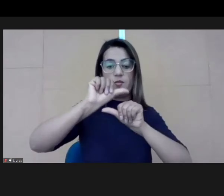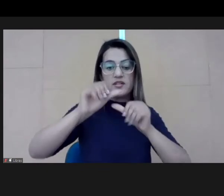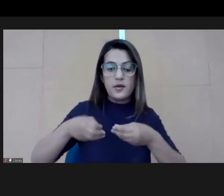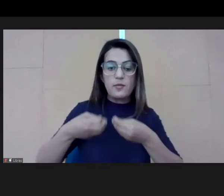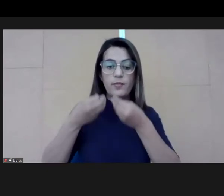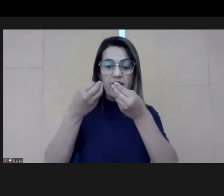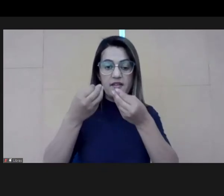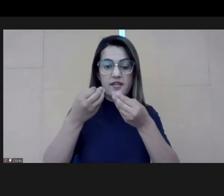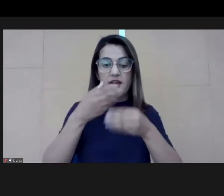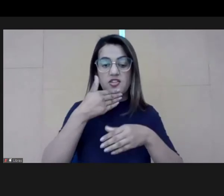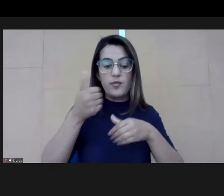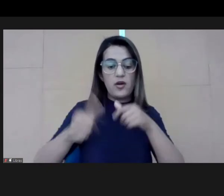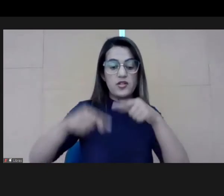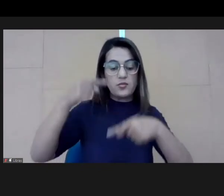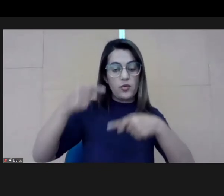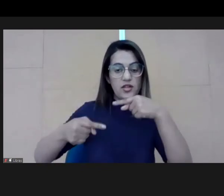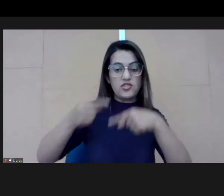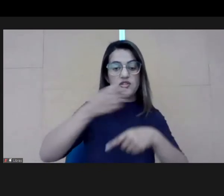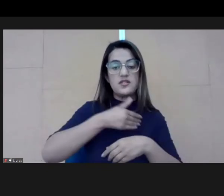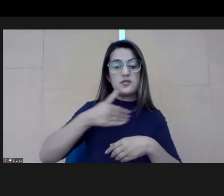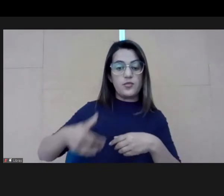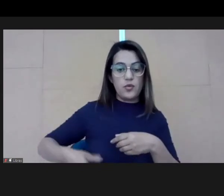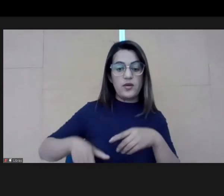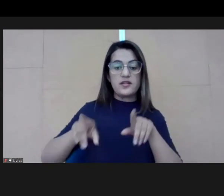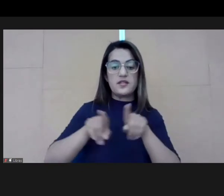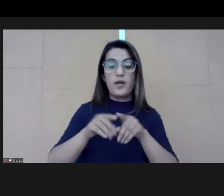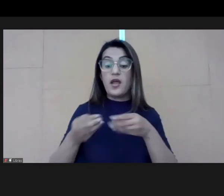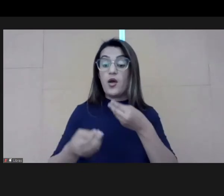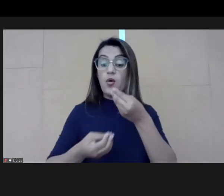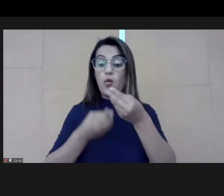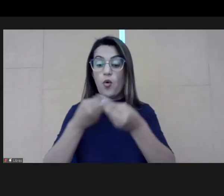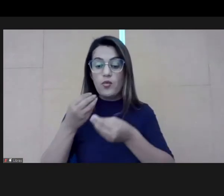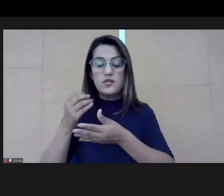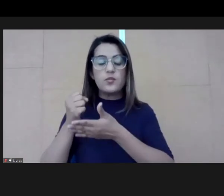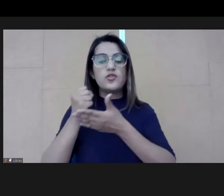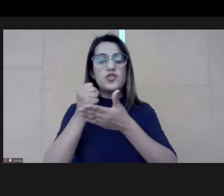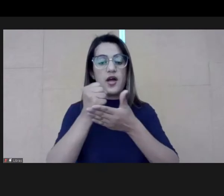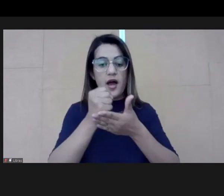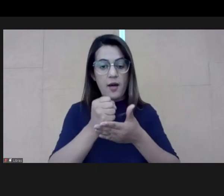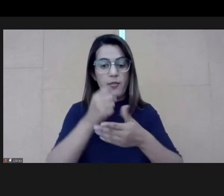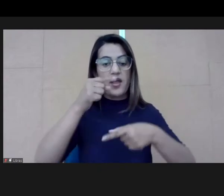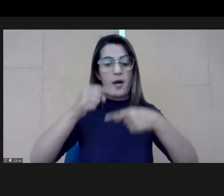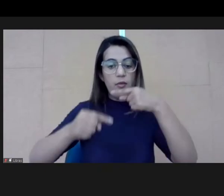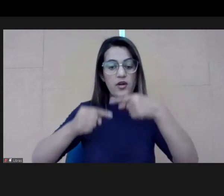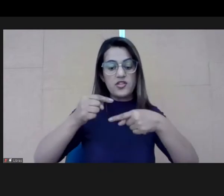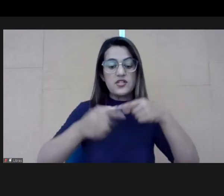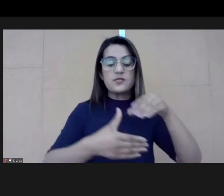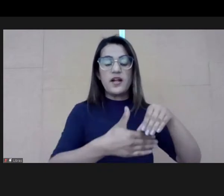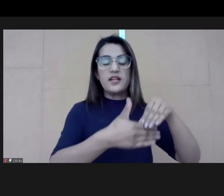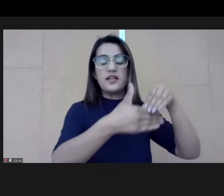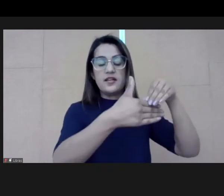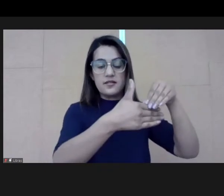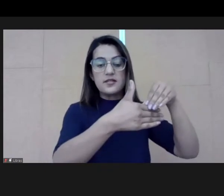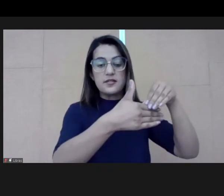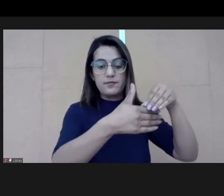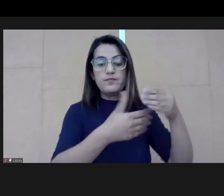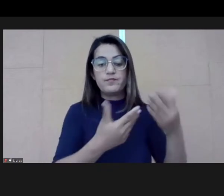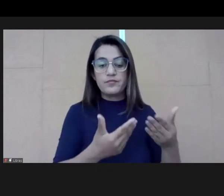transformation, to deliver better public policies. How can we